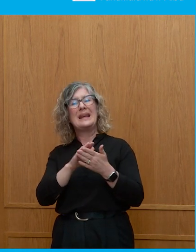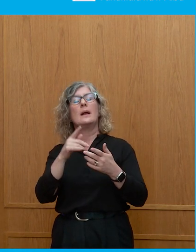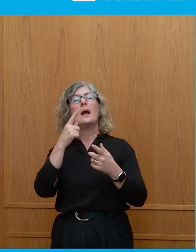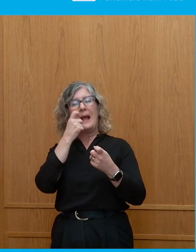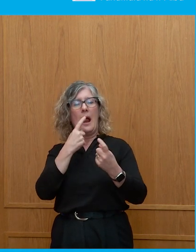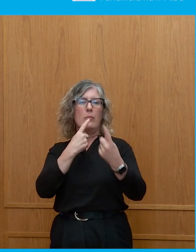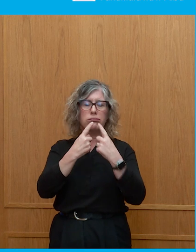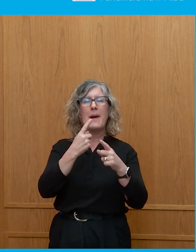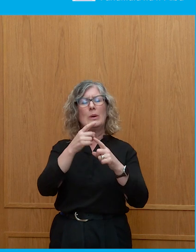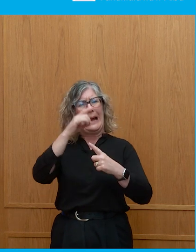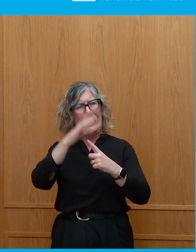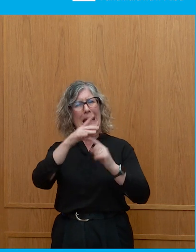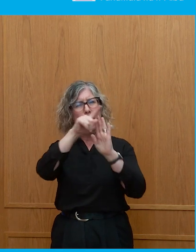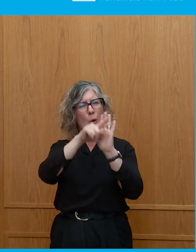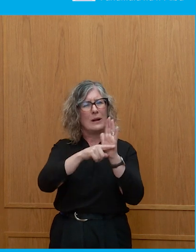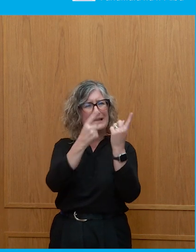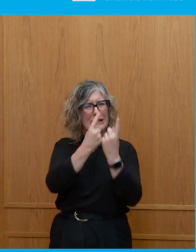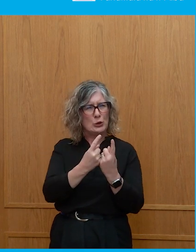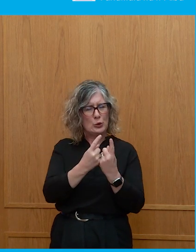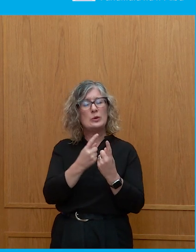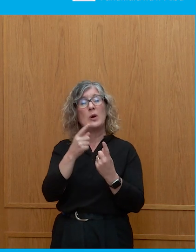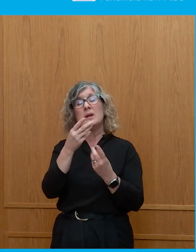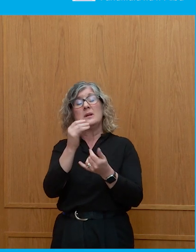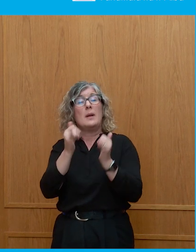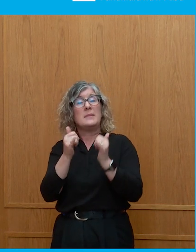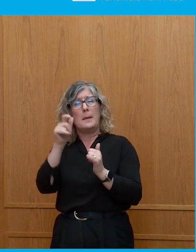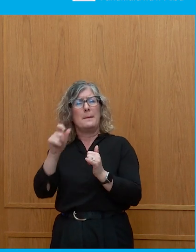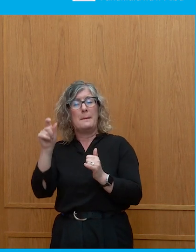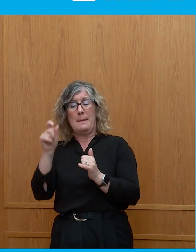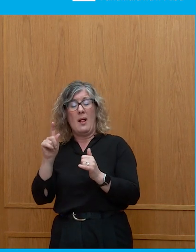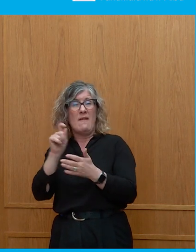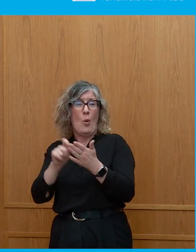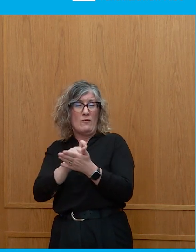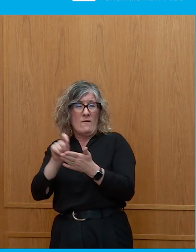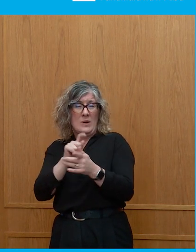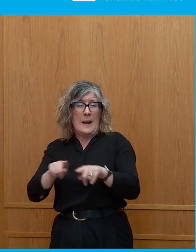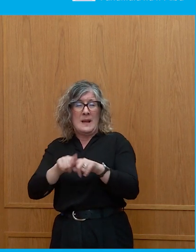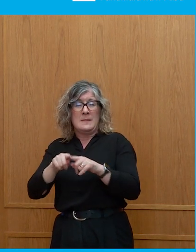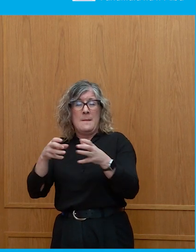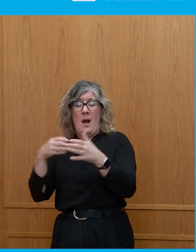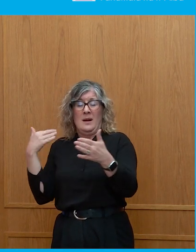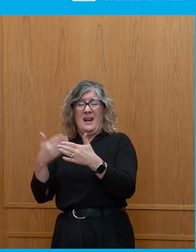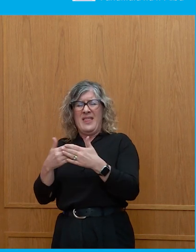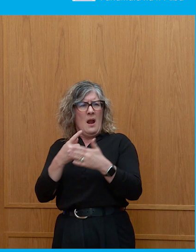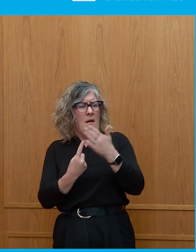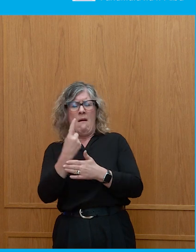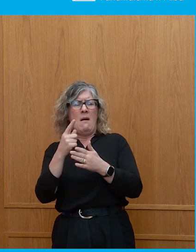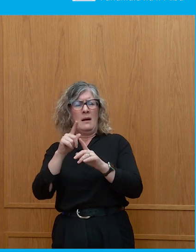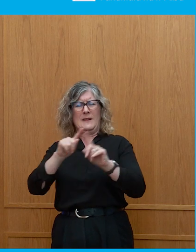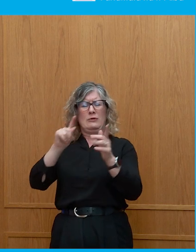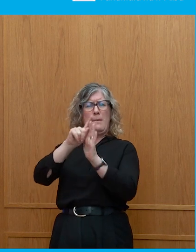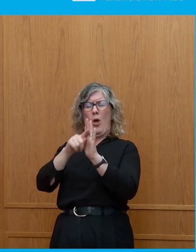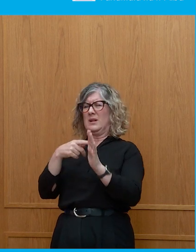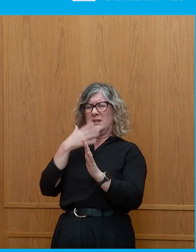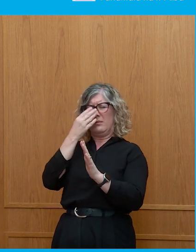terms with their political party that they usually vote for because of policy decisions that they've made, so now they don't know who to vote for. I think there's going to be a rise in people currently